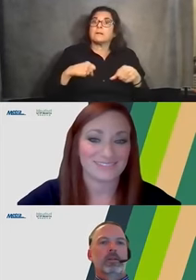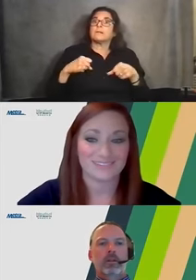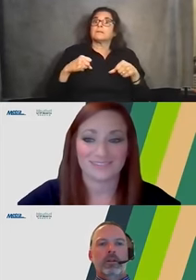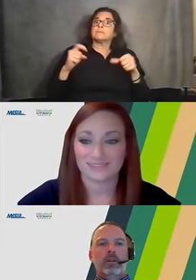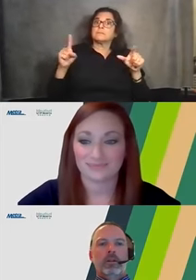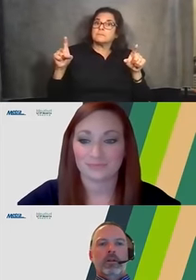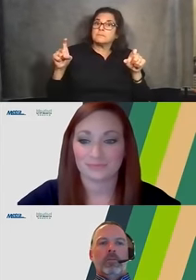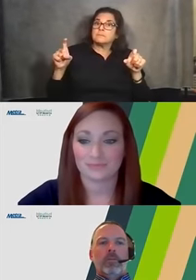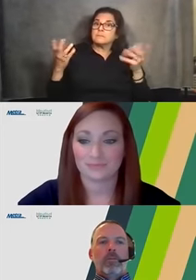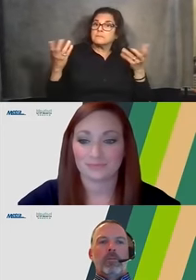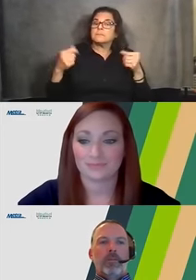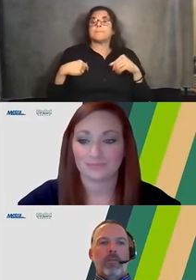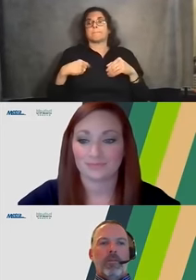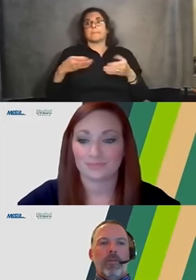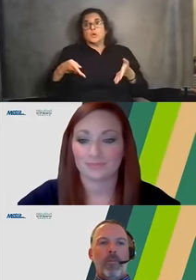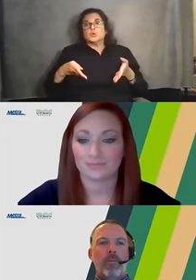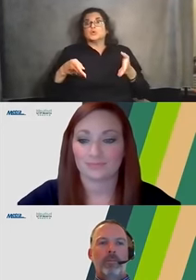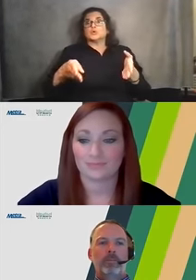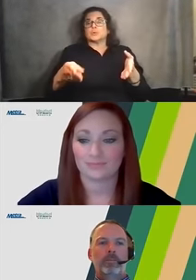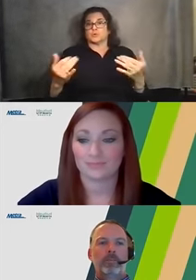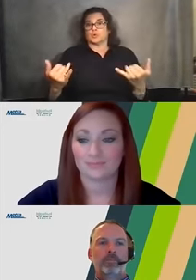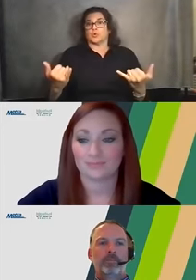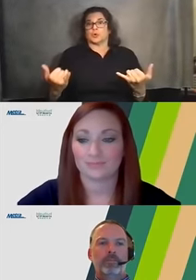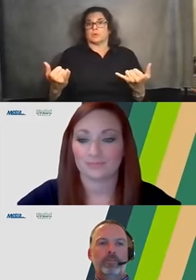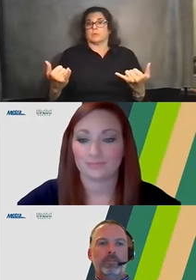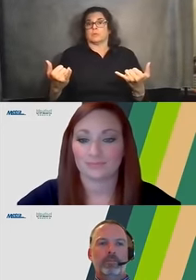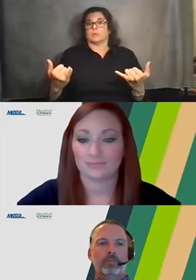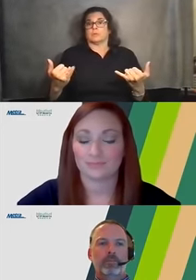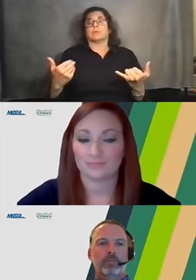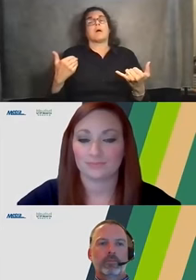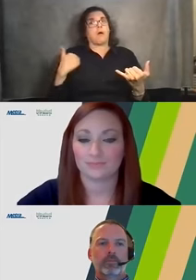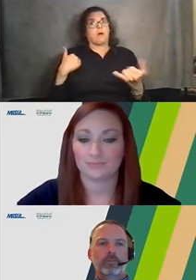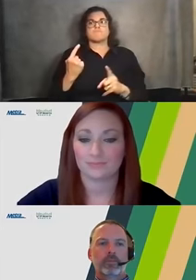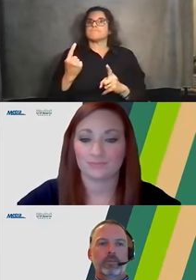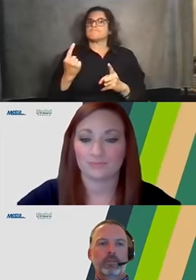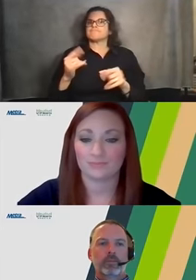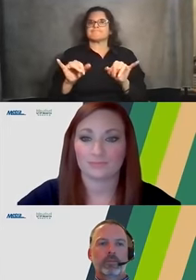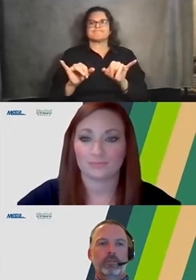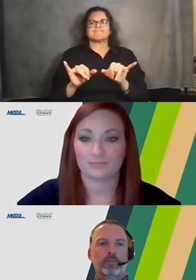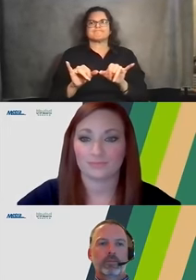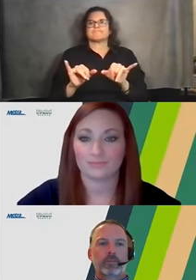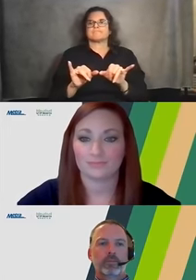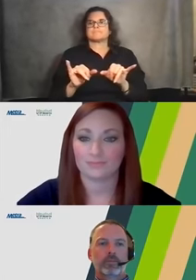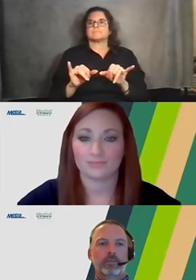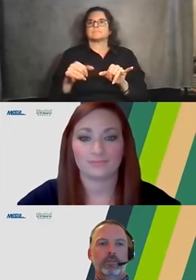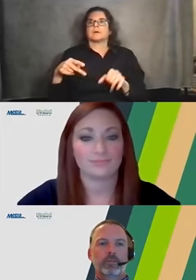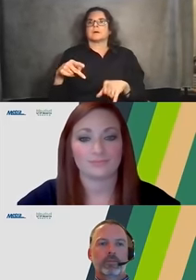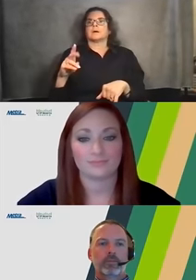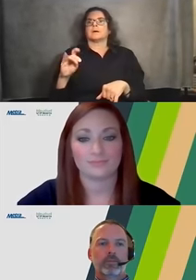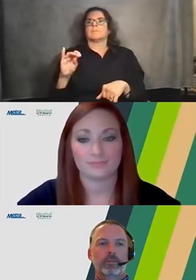Obviously, the streets currently are, they have a certain right of right of way or public space that's